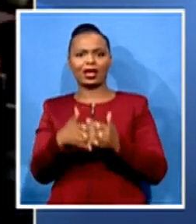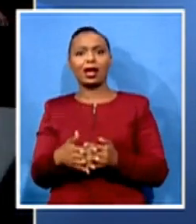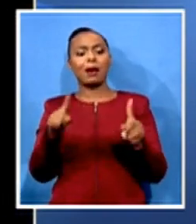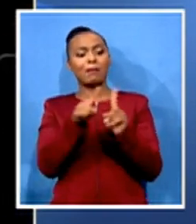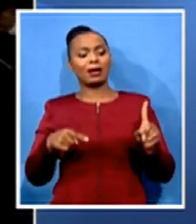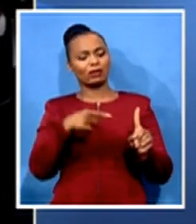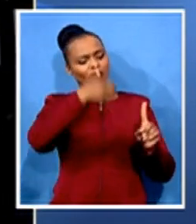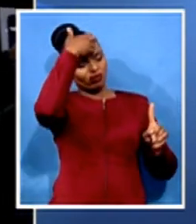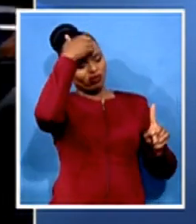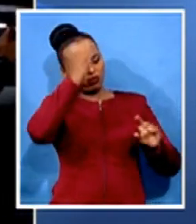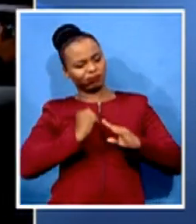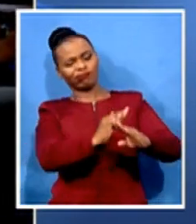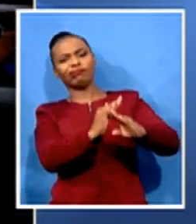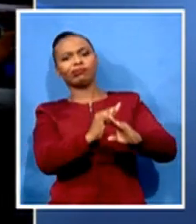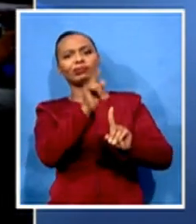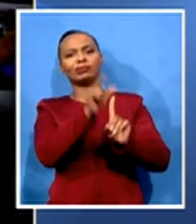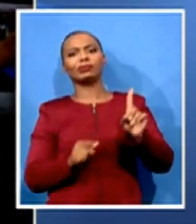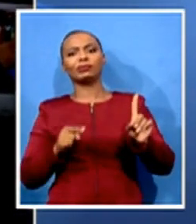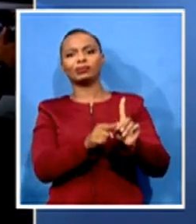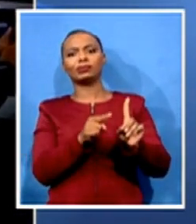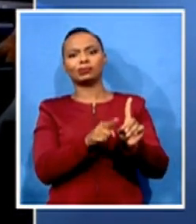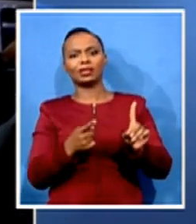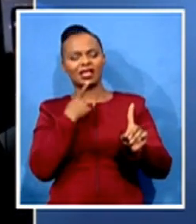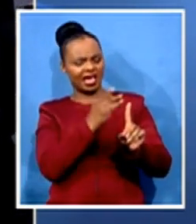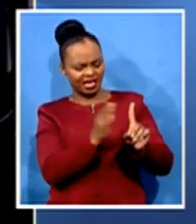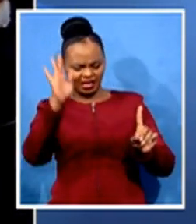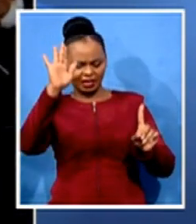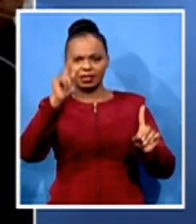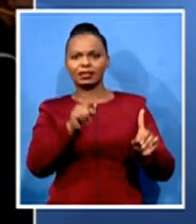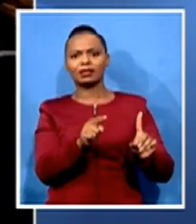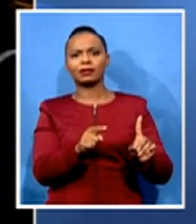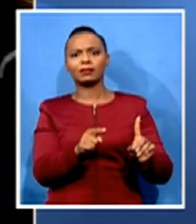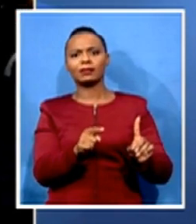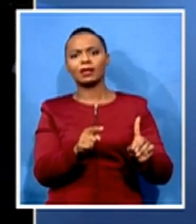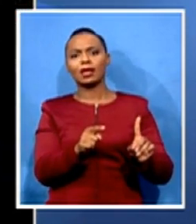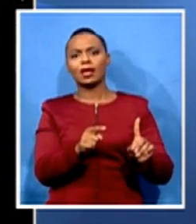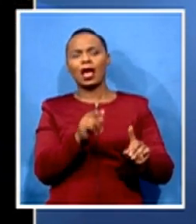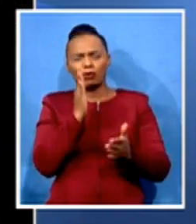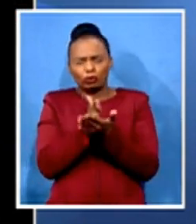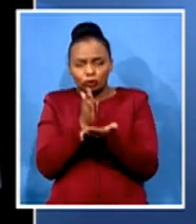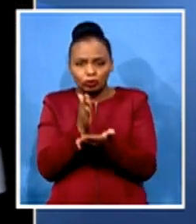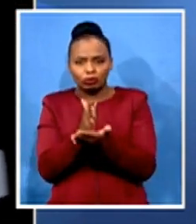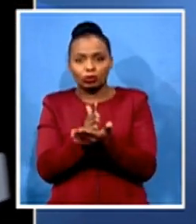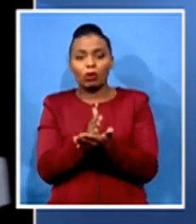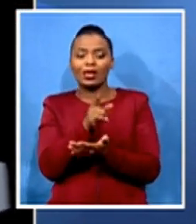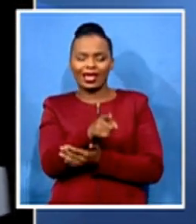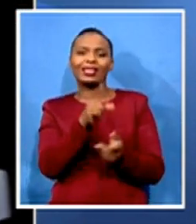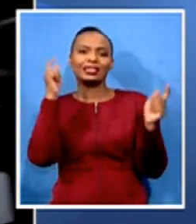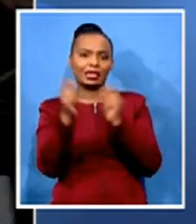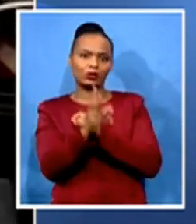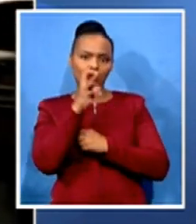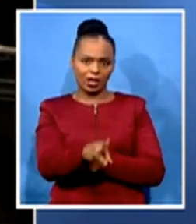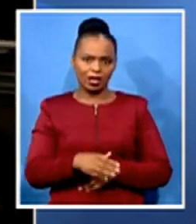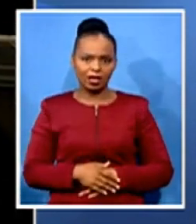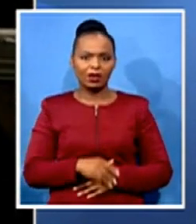it must be by consensus. I'm sure that is going to change. The other issue is to go back to the relations